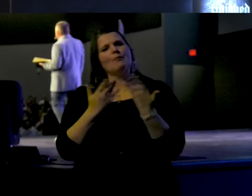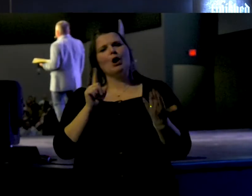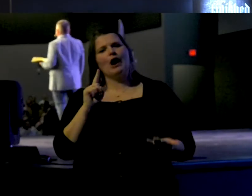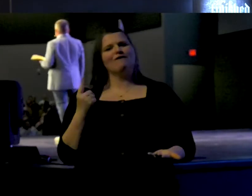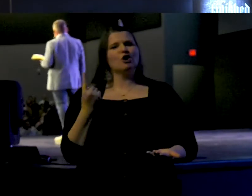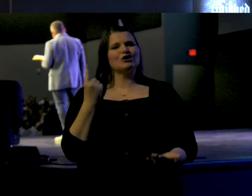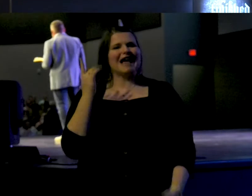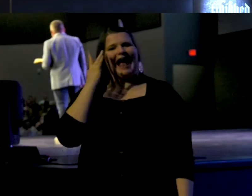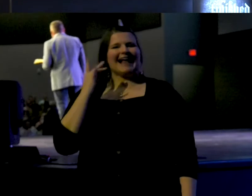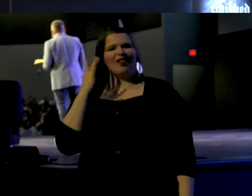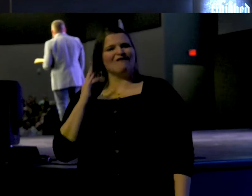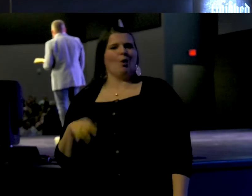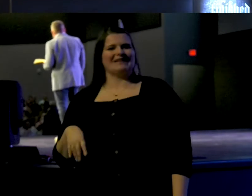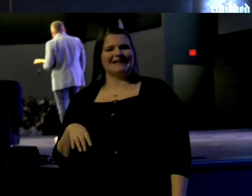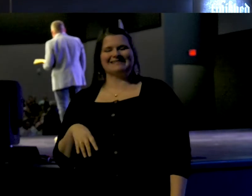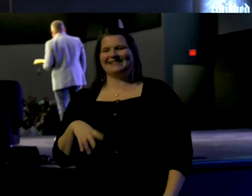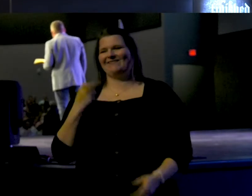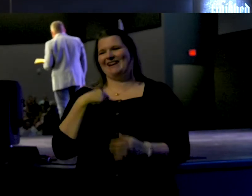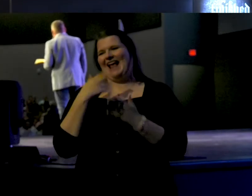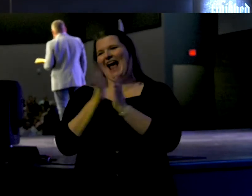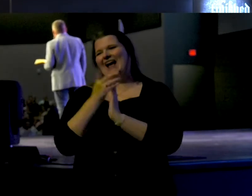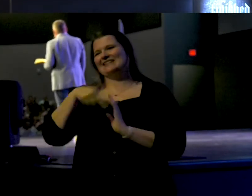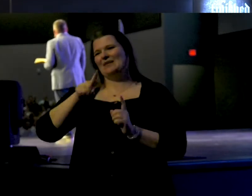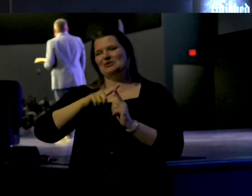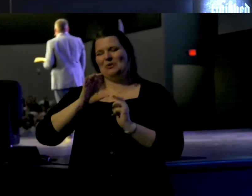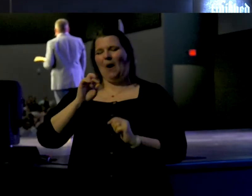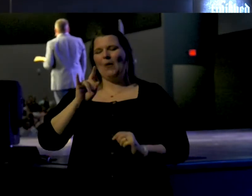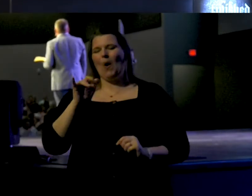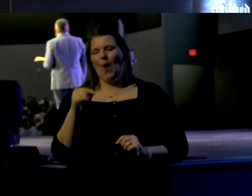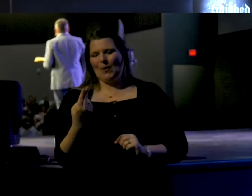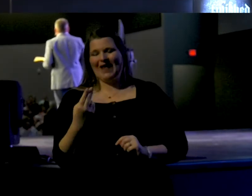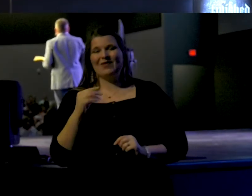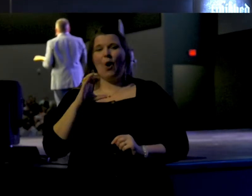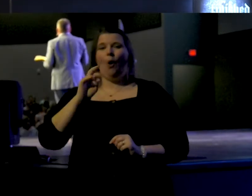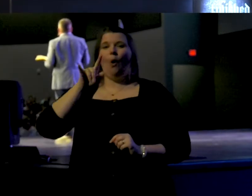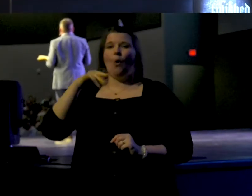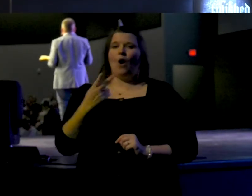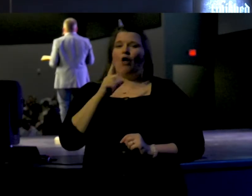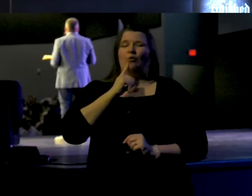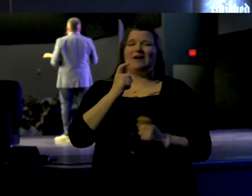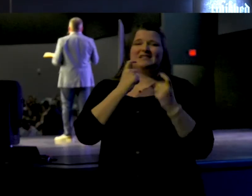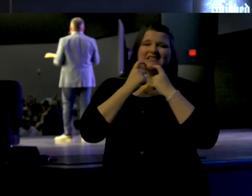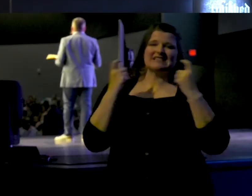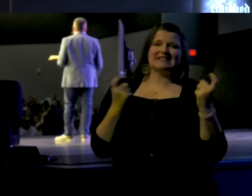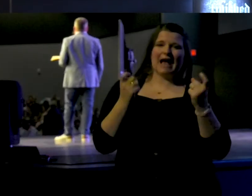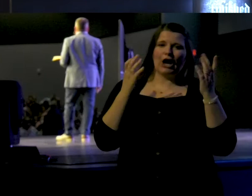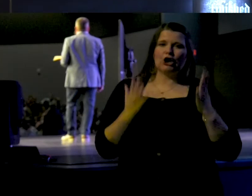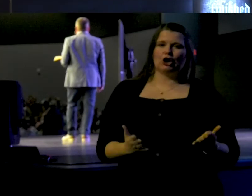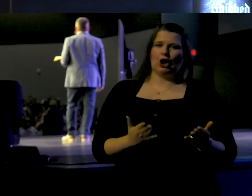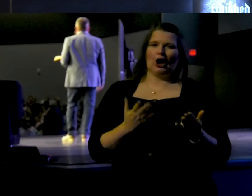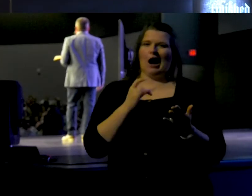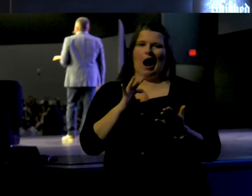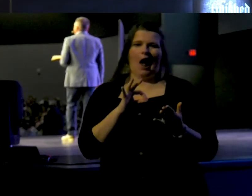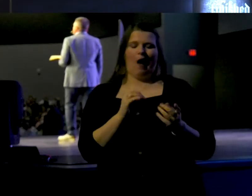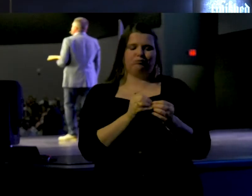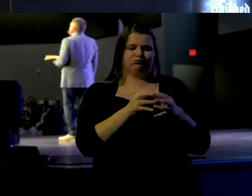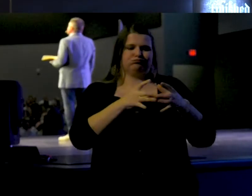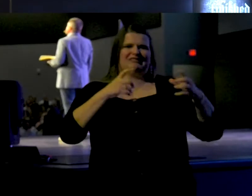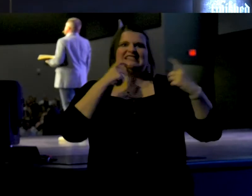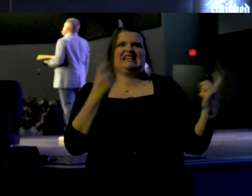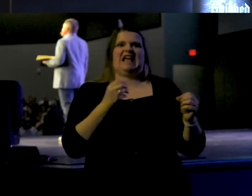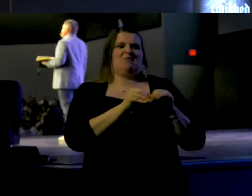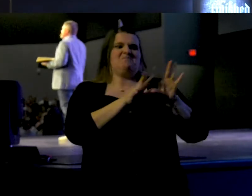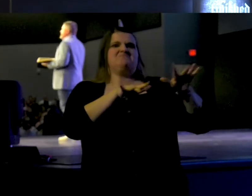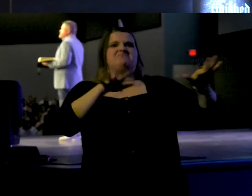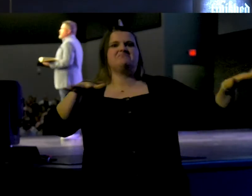1 Californians when he asked them to turn to Corinth. Corinth was a center of economic growth. It was